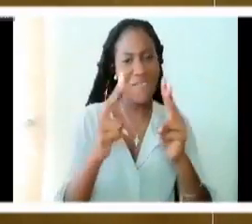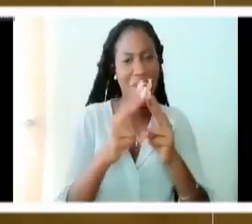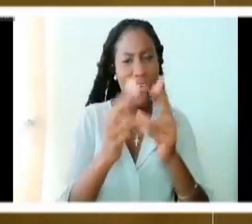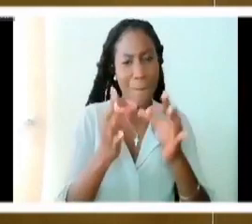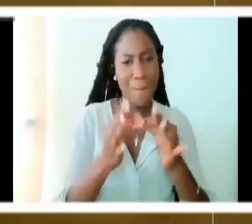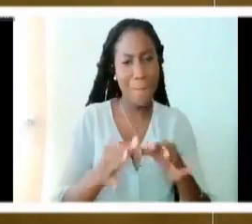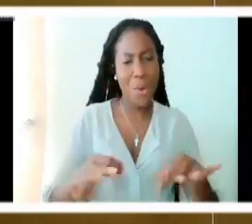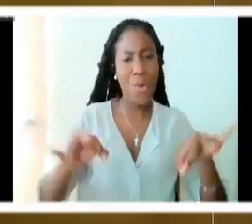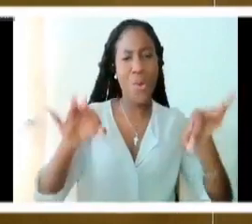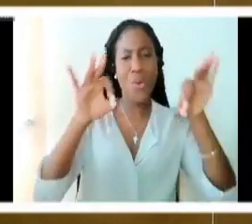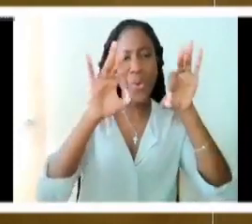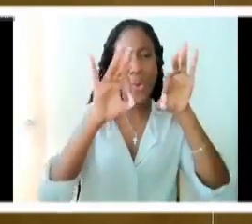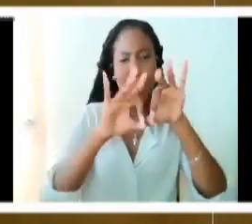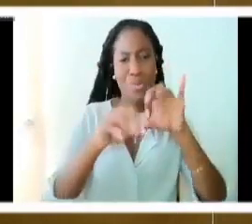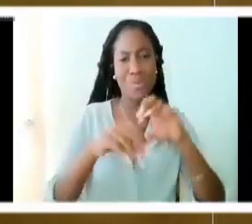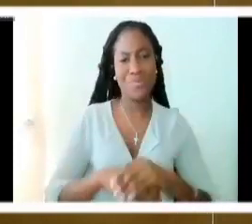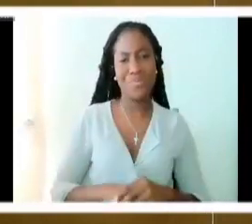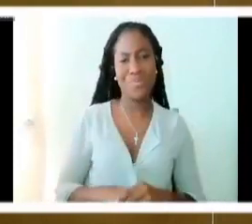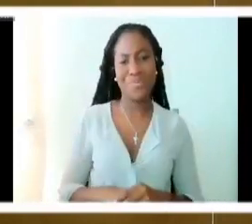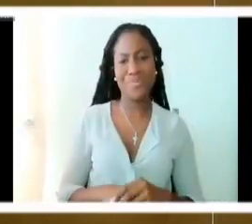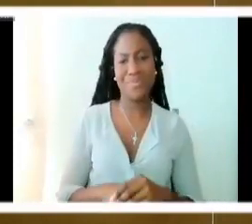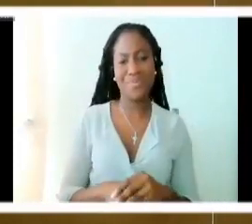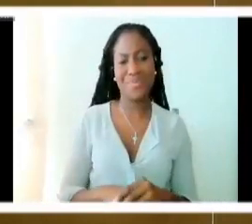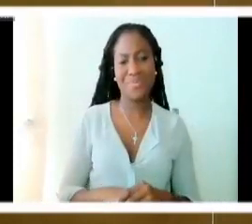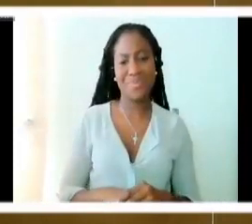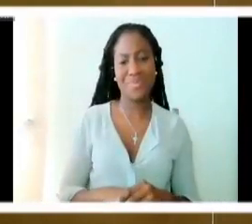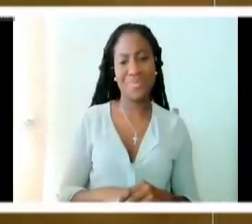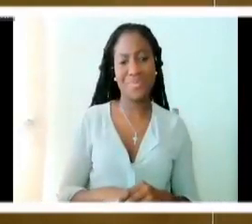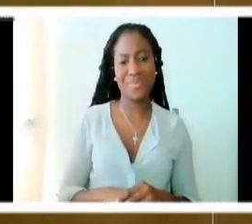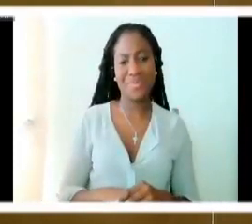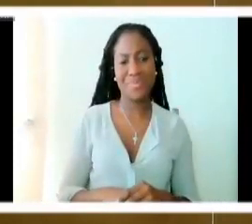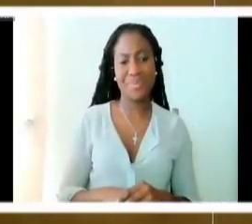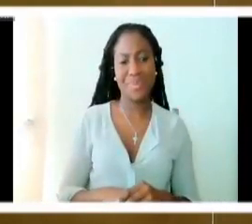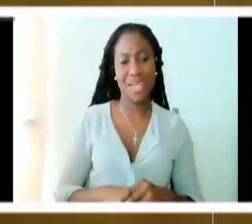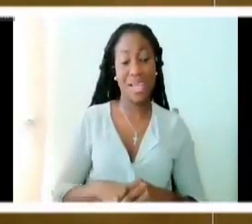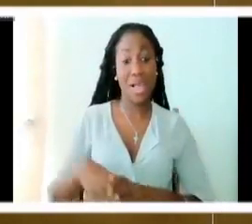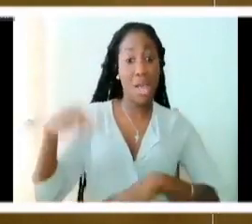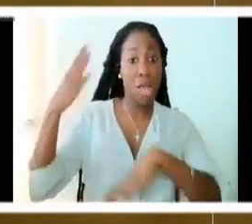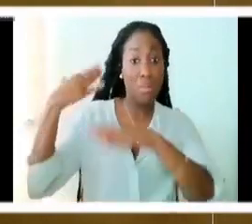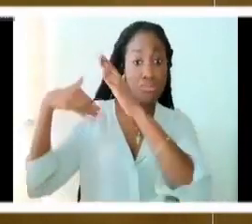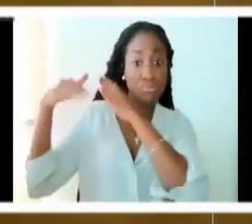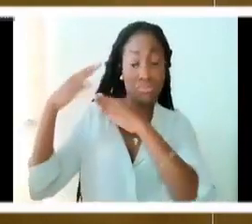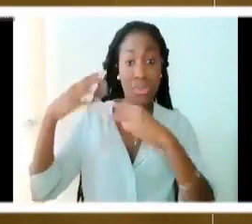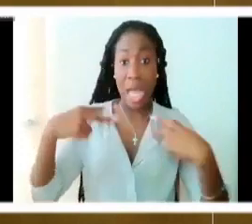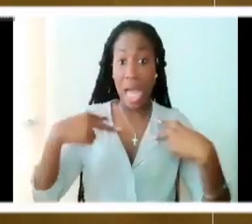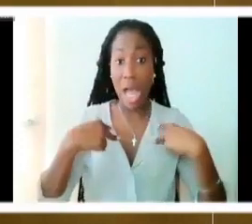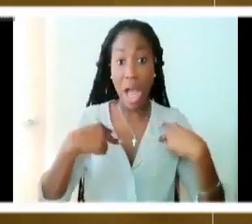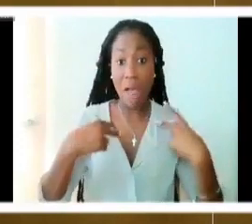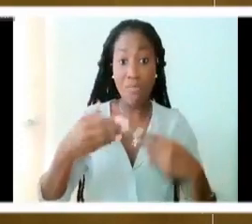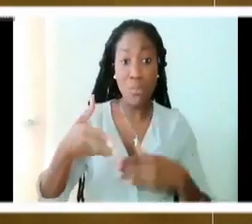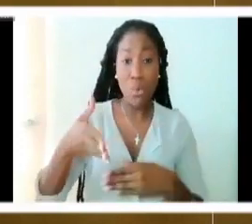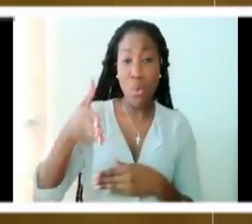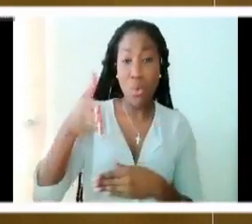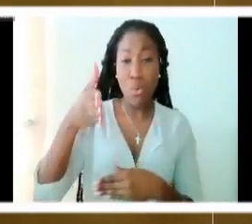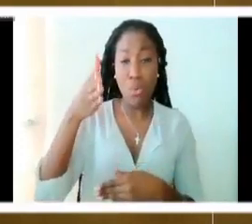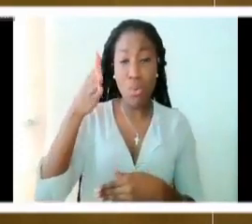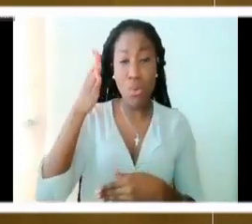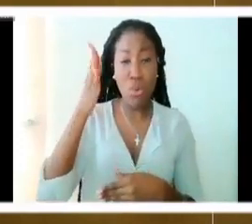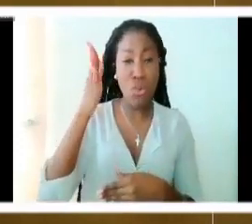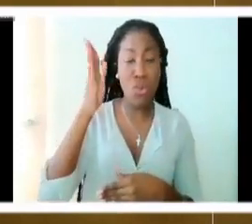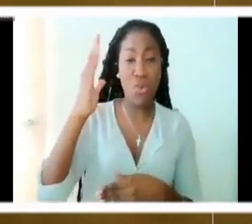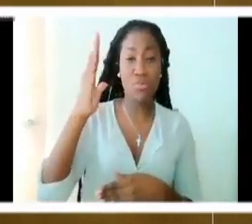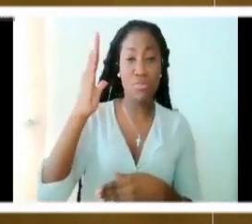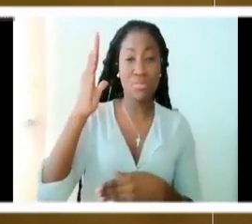ages past that have gone before you. Was there ever a God, a Word so majestic, from one